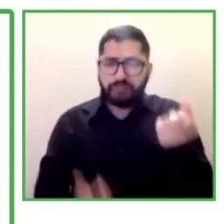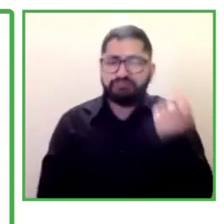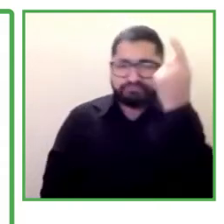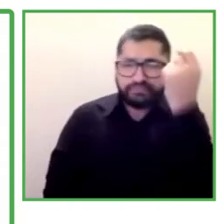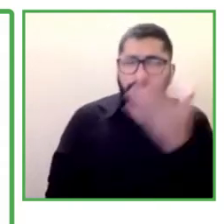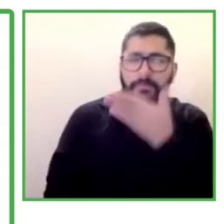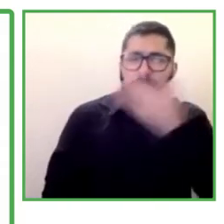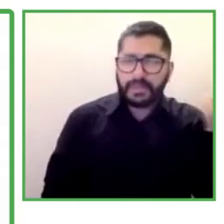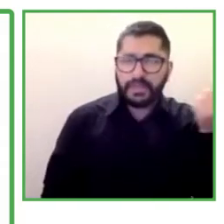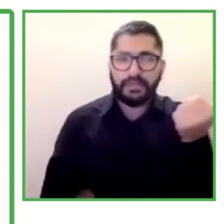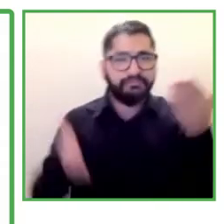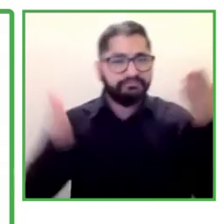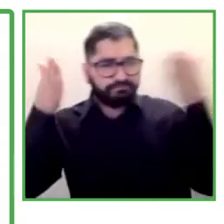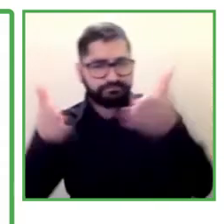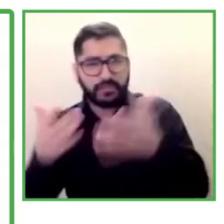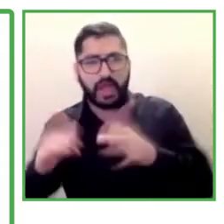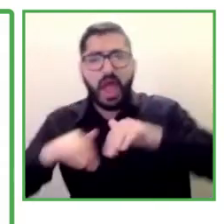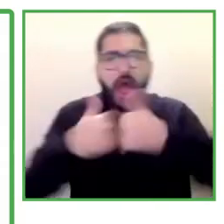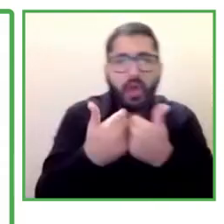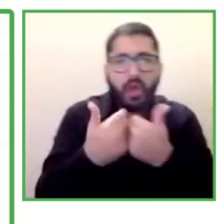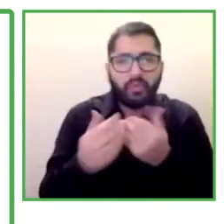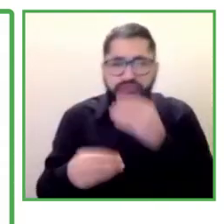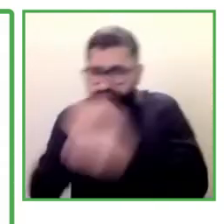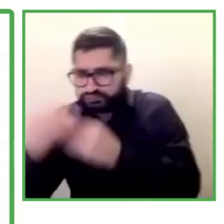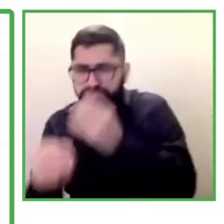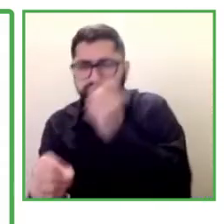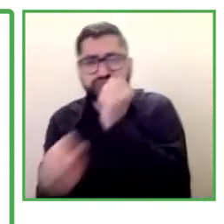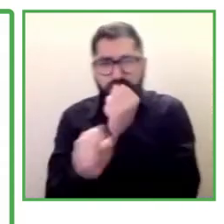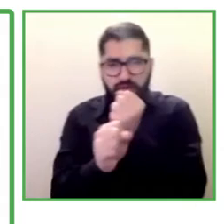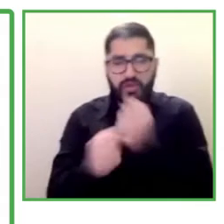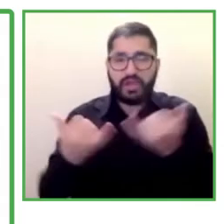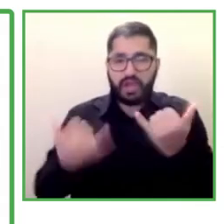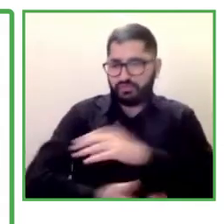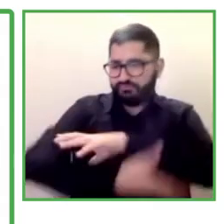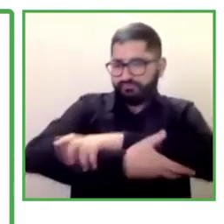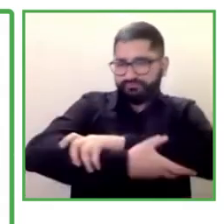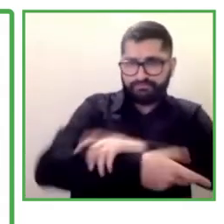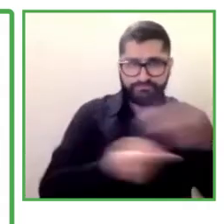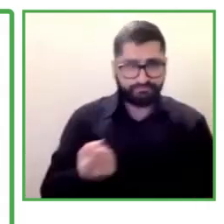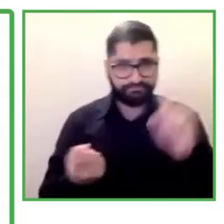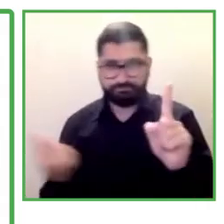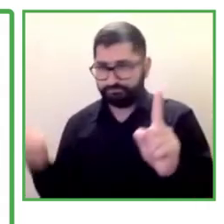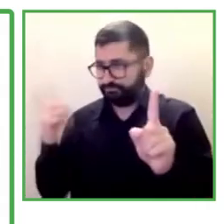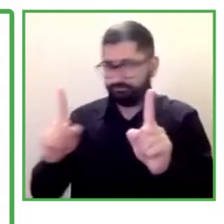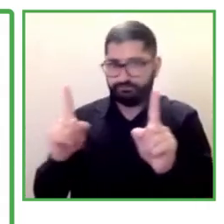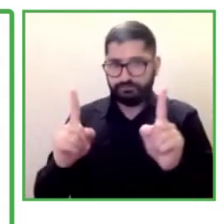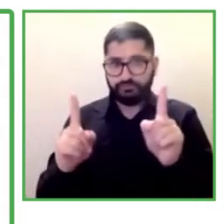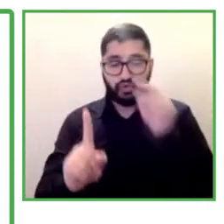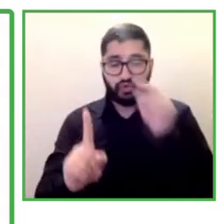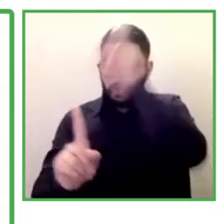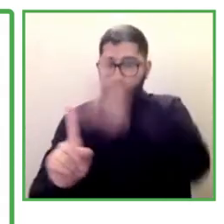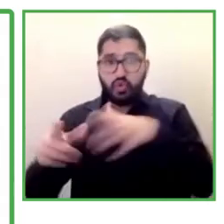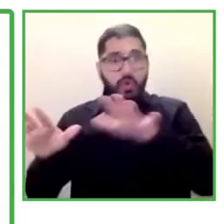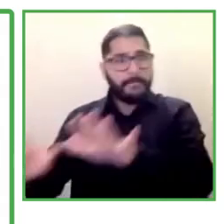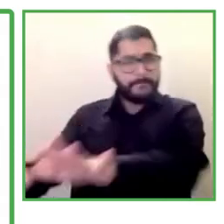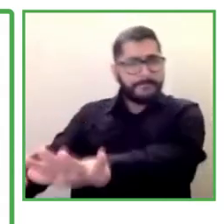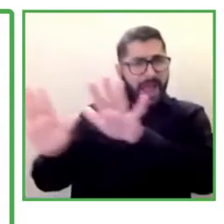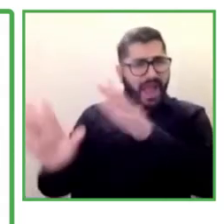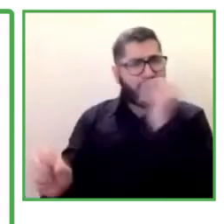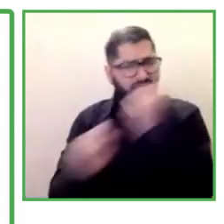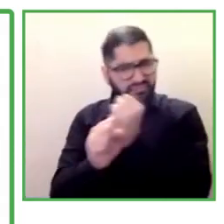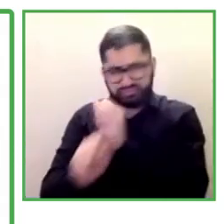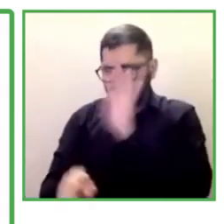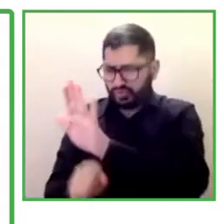in how we are going to work with all of this, we are going to hear today very important panelists that I am going to introduce you.